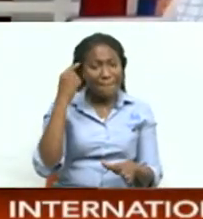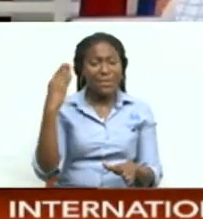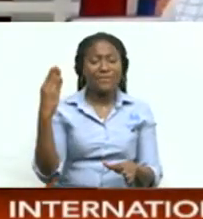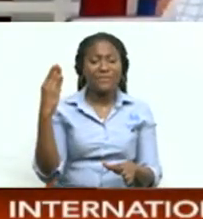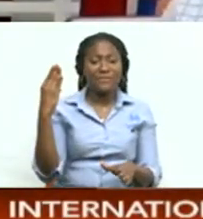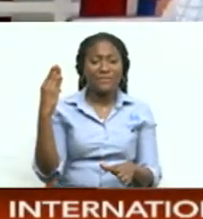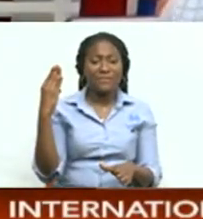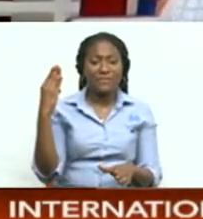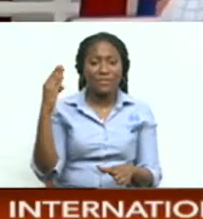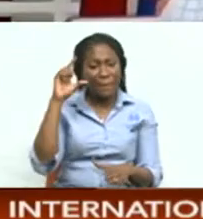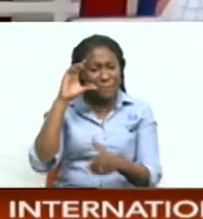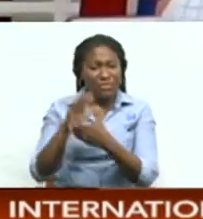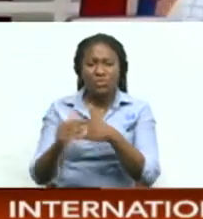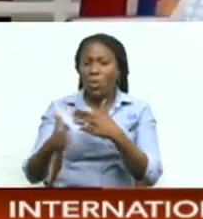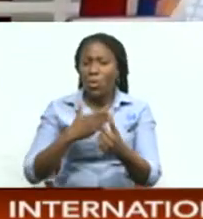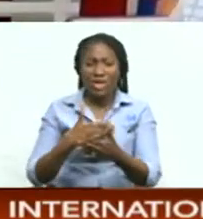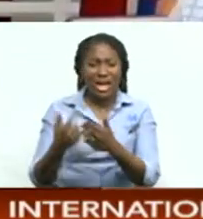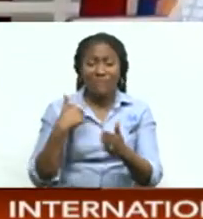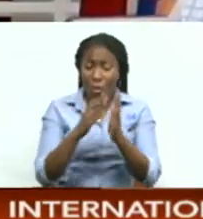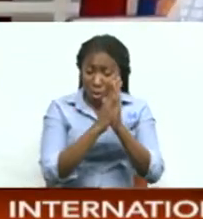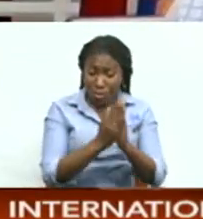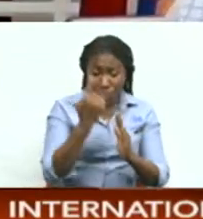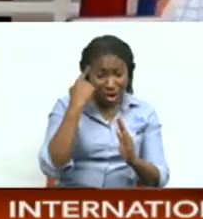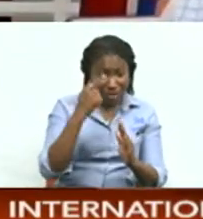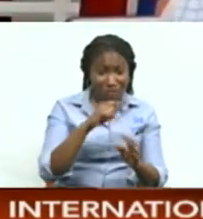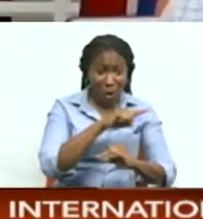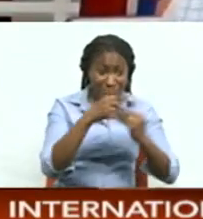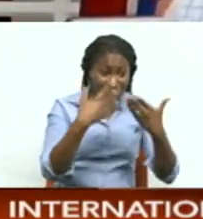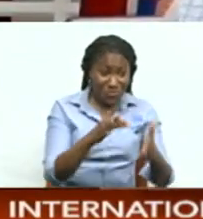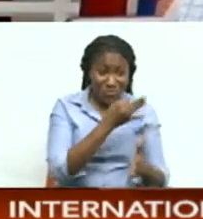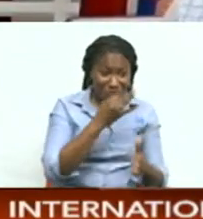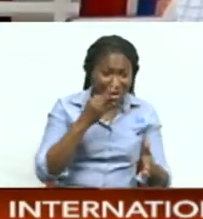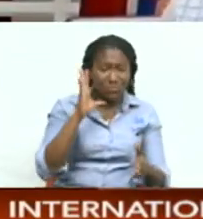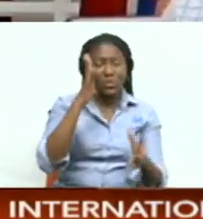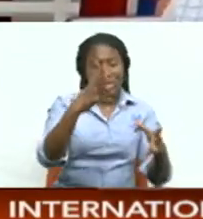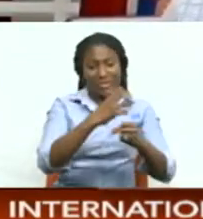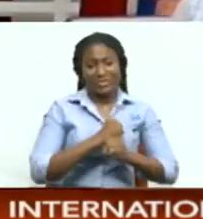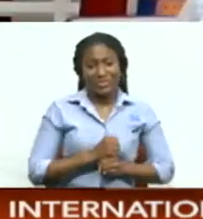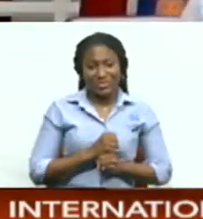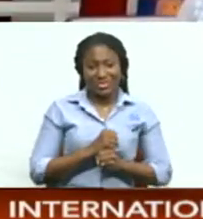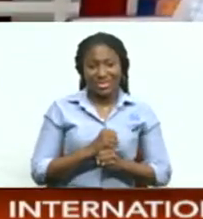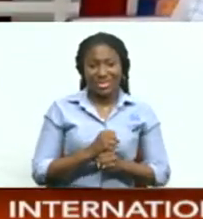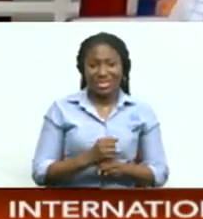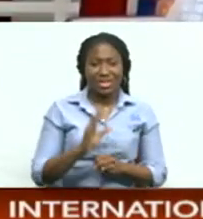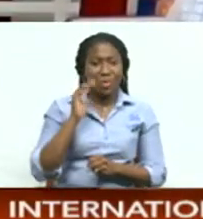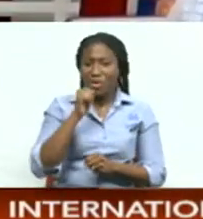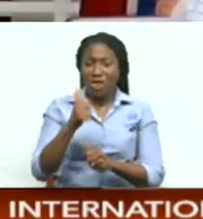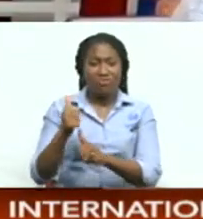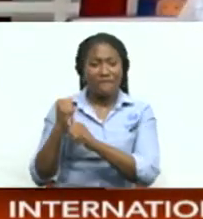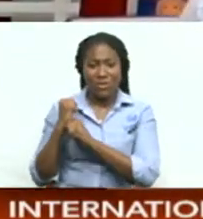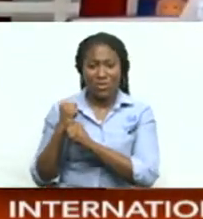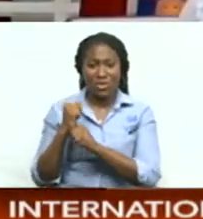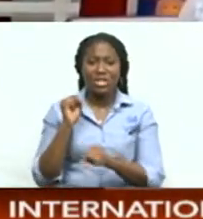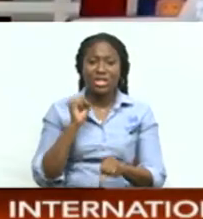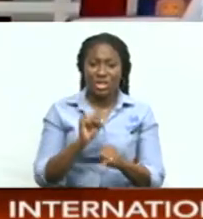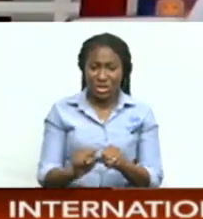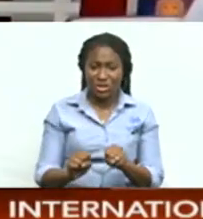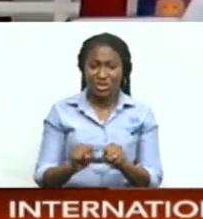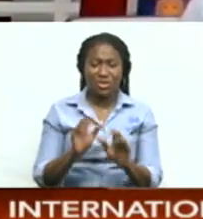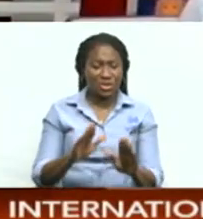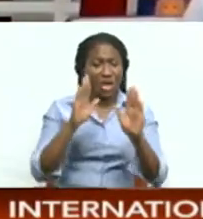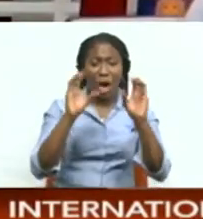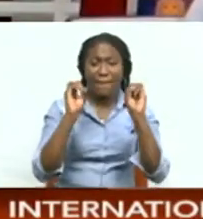whatever is prayed for at that time is granted you know and it is not refused so it is a great